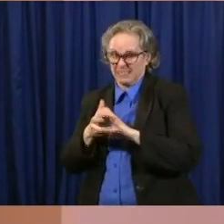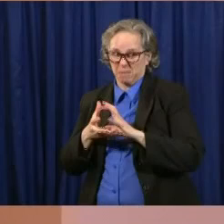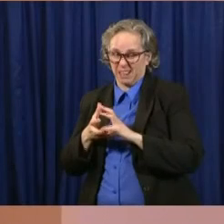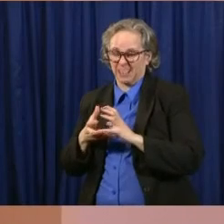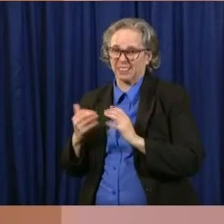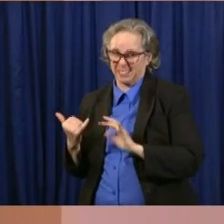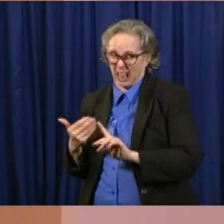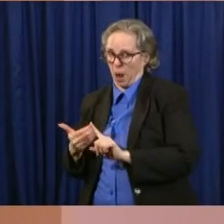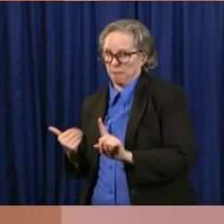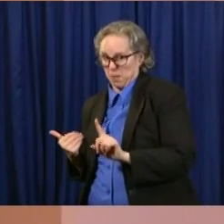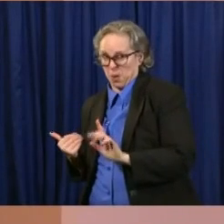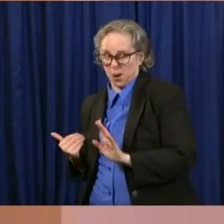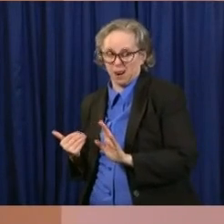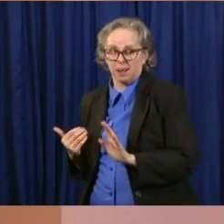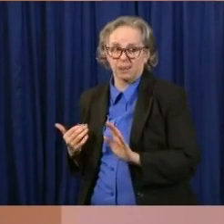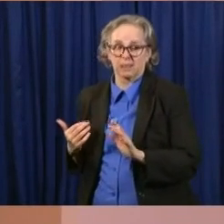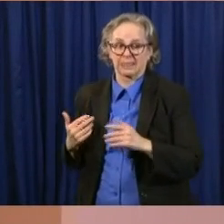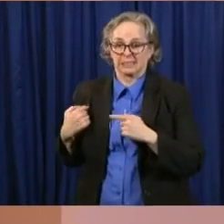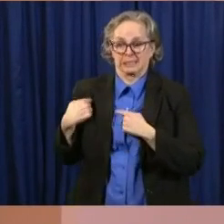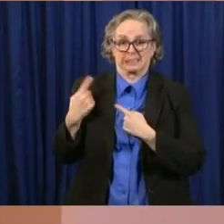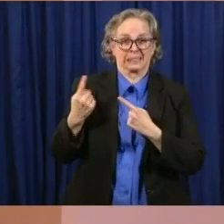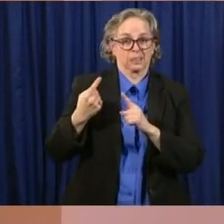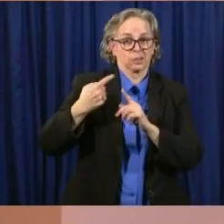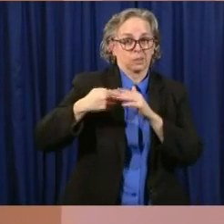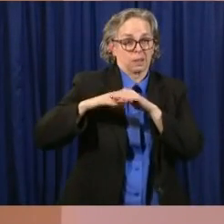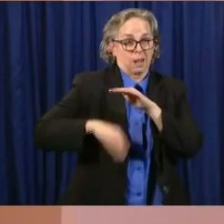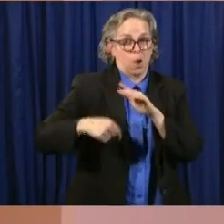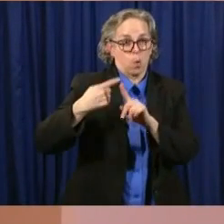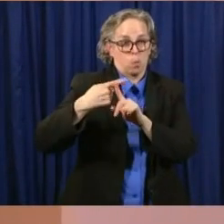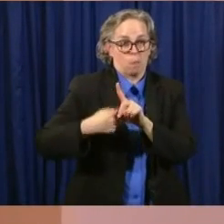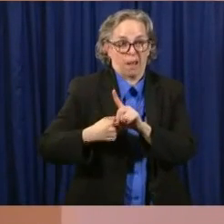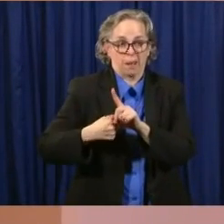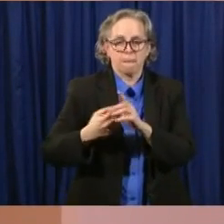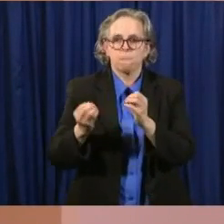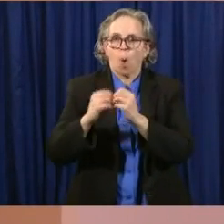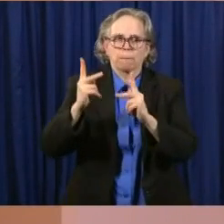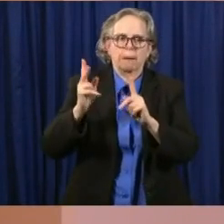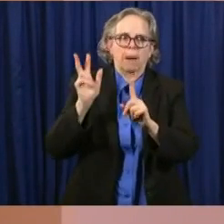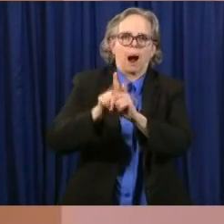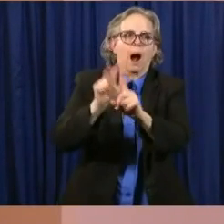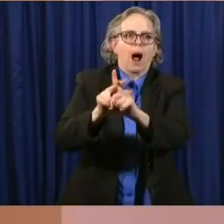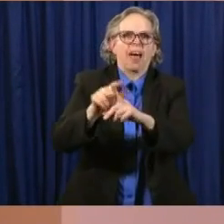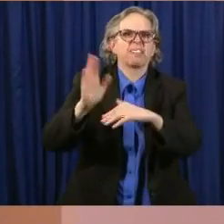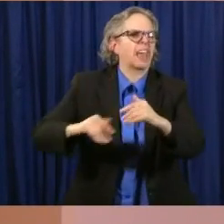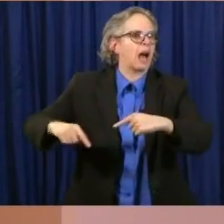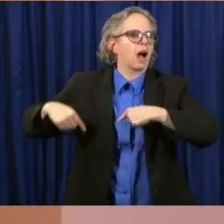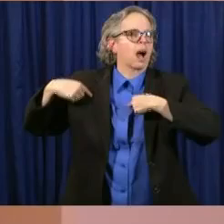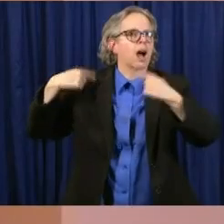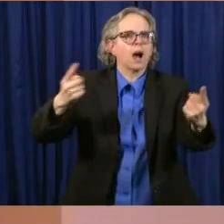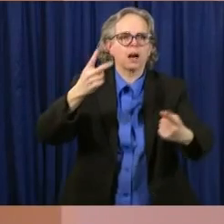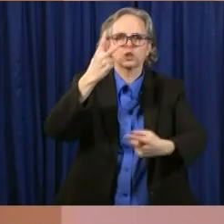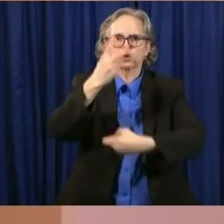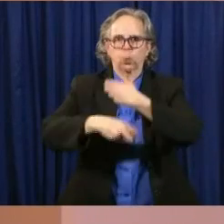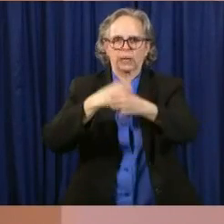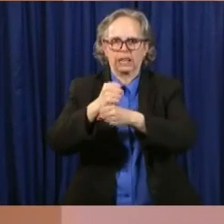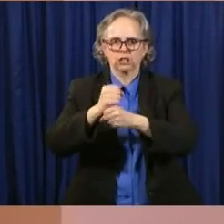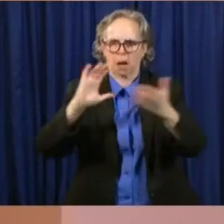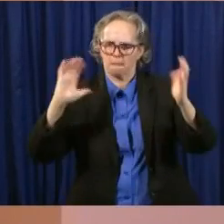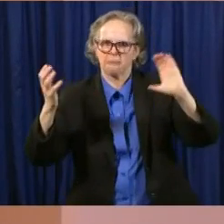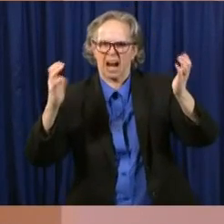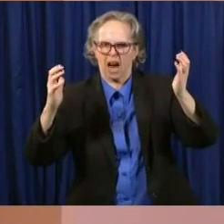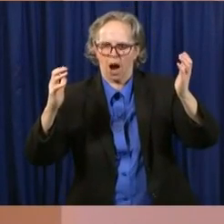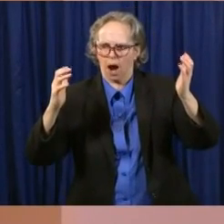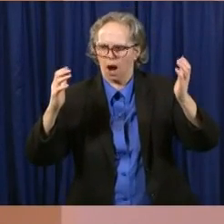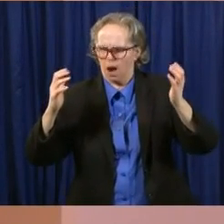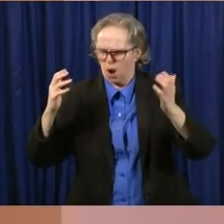filed in the last month than in the last two years. And, and that puts in perspective, you know, what,